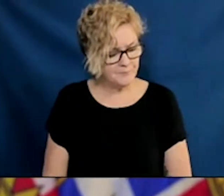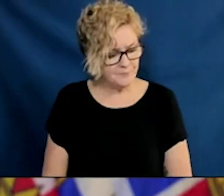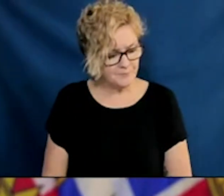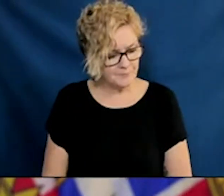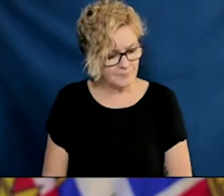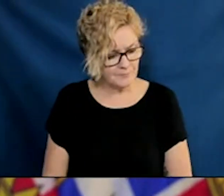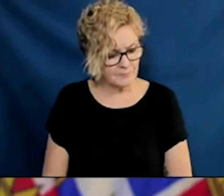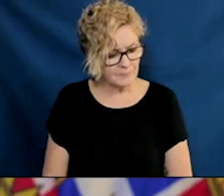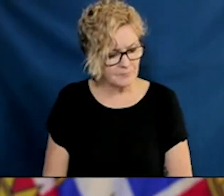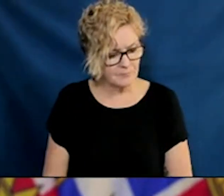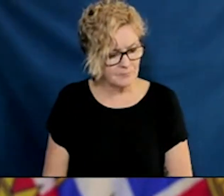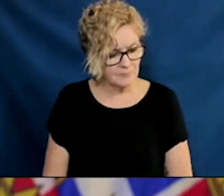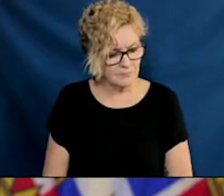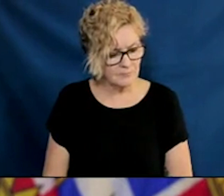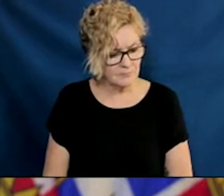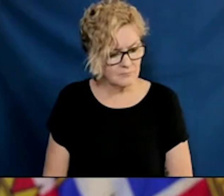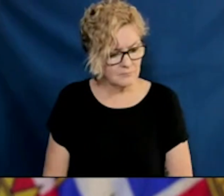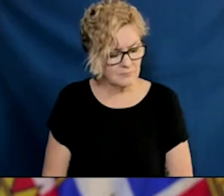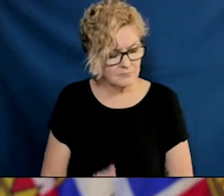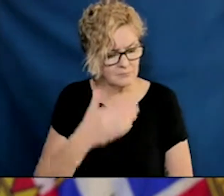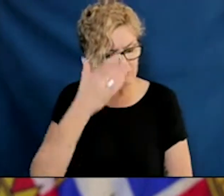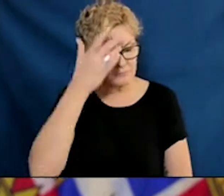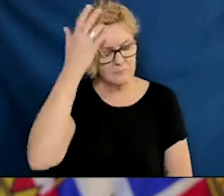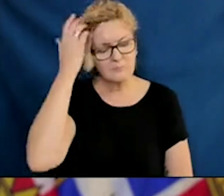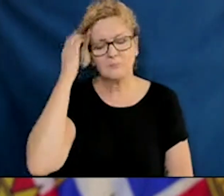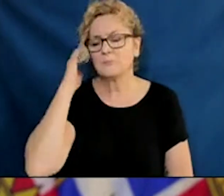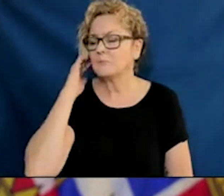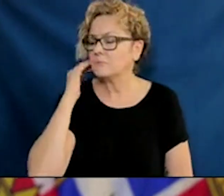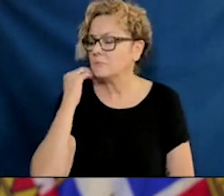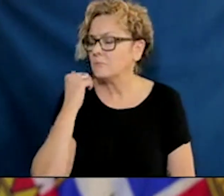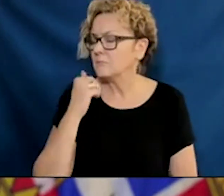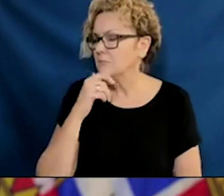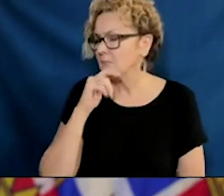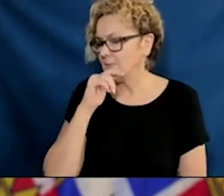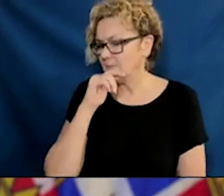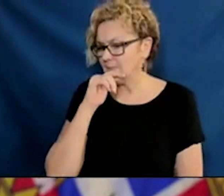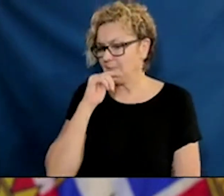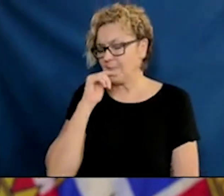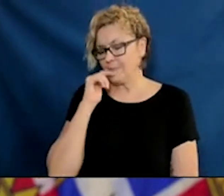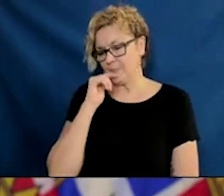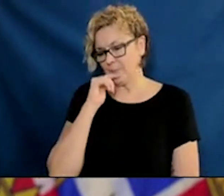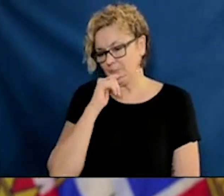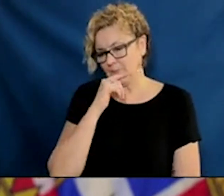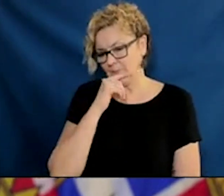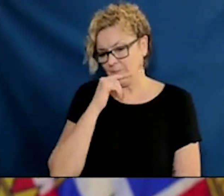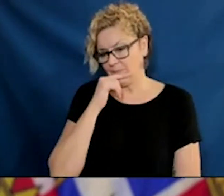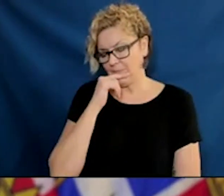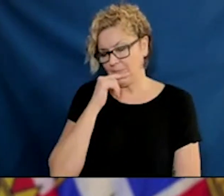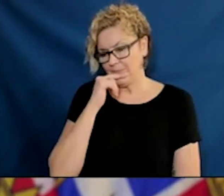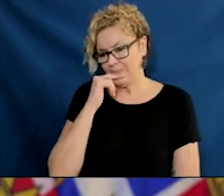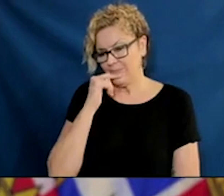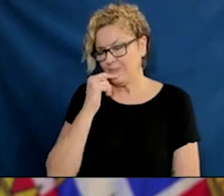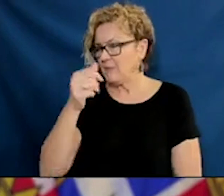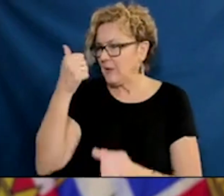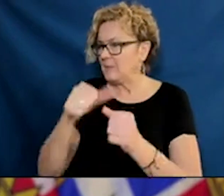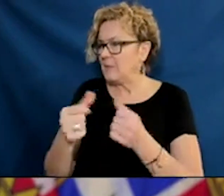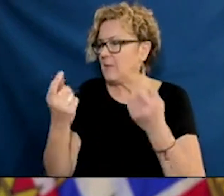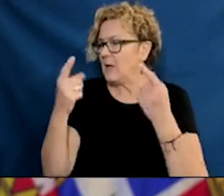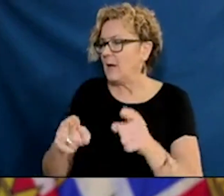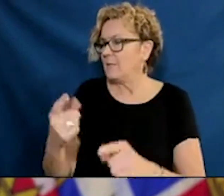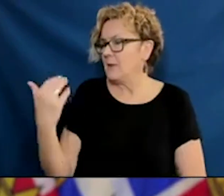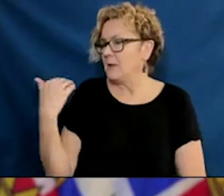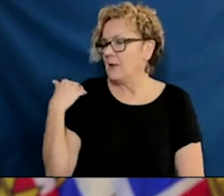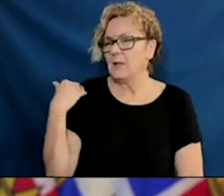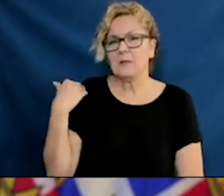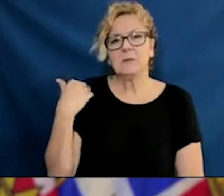that you were asked about on Friday in relation to the pregnant mother in Kitimat. And Mary Ellen has sort of weighed